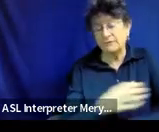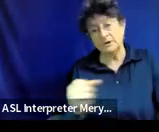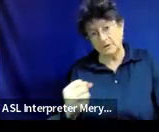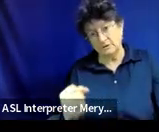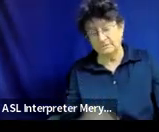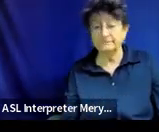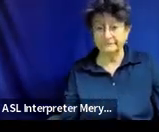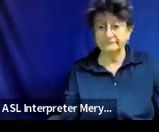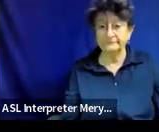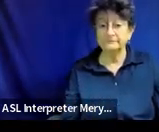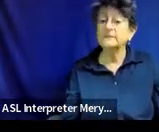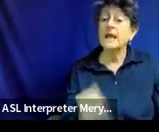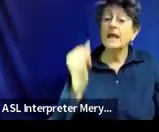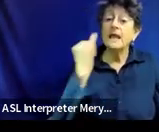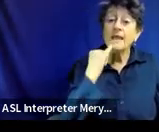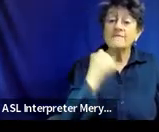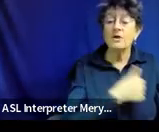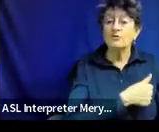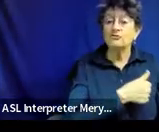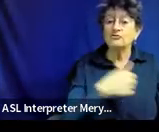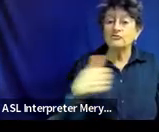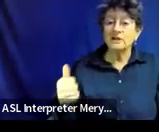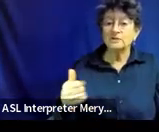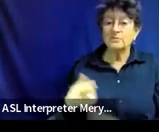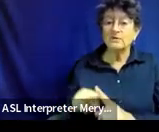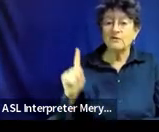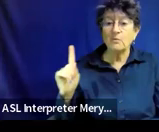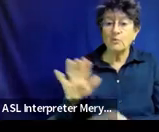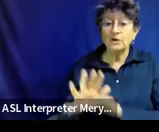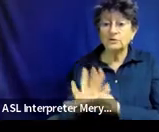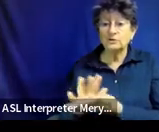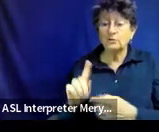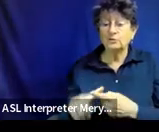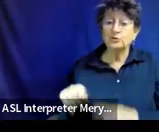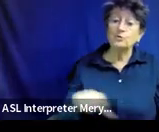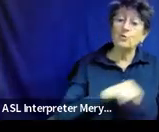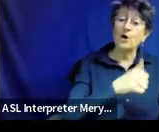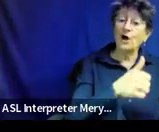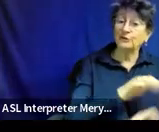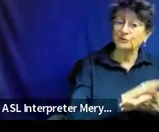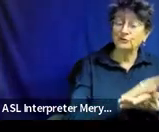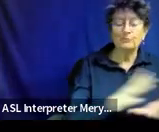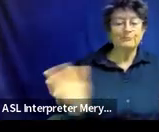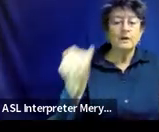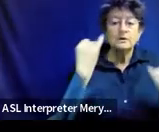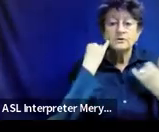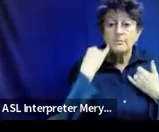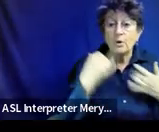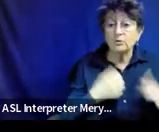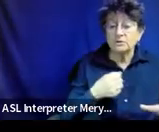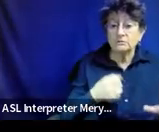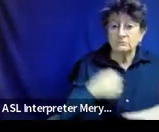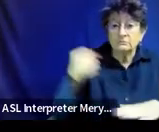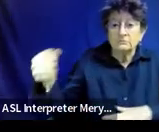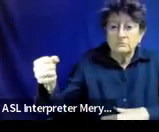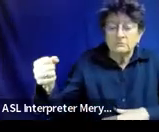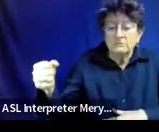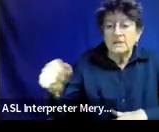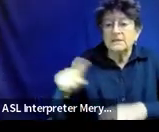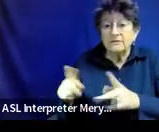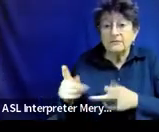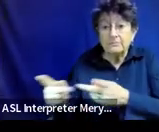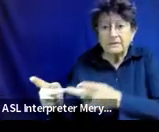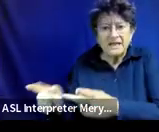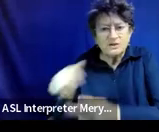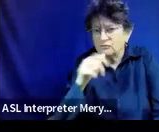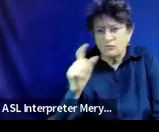the student is being transported from one school to another, because let's say they're at a different placement, then no, you would not need a goal.